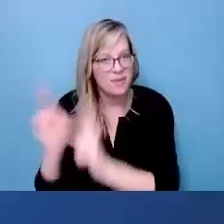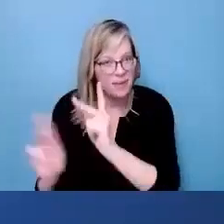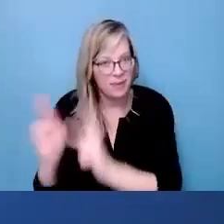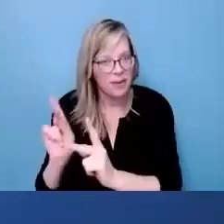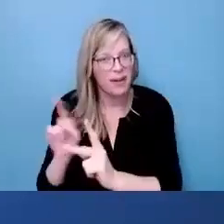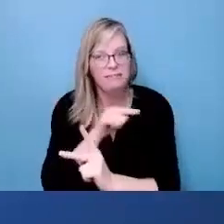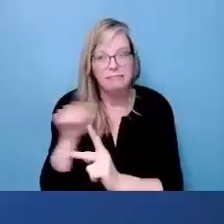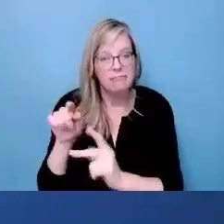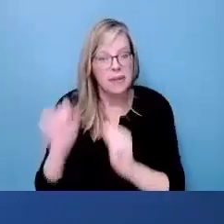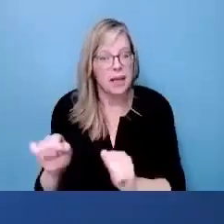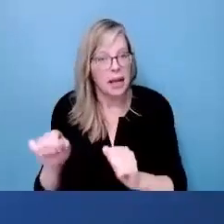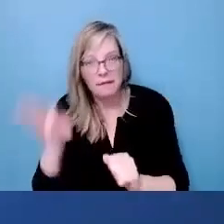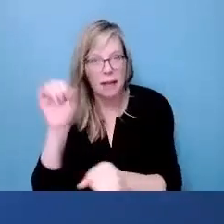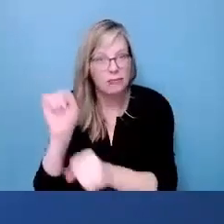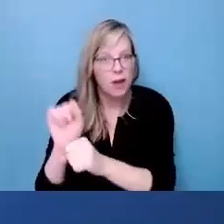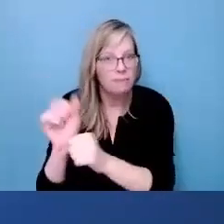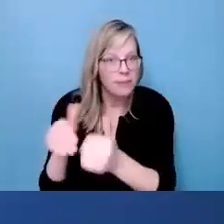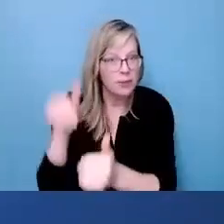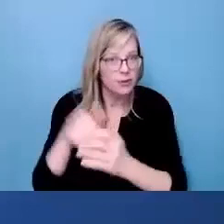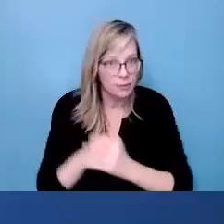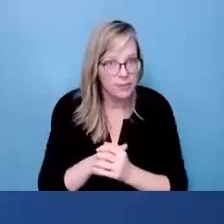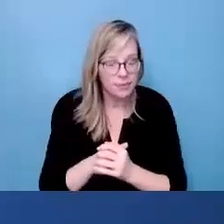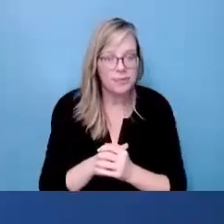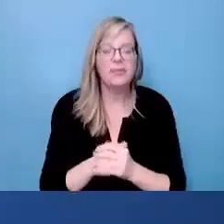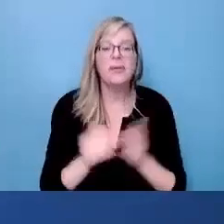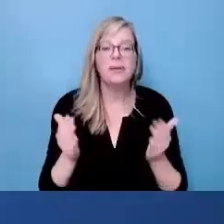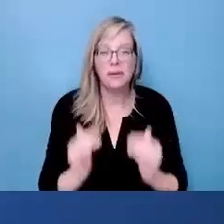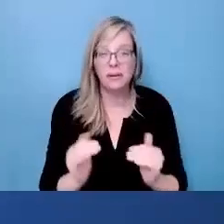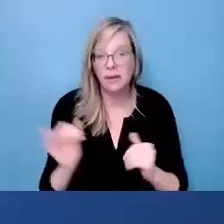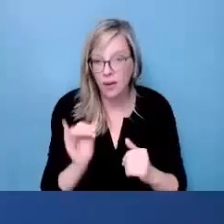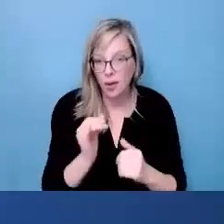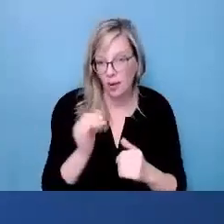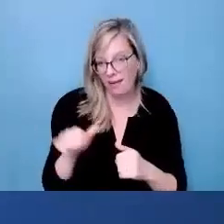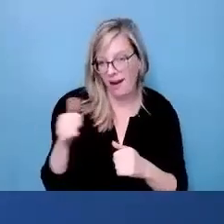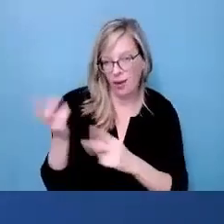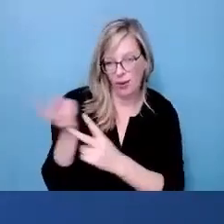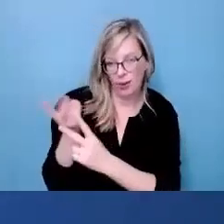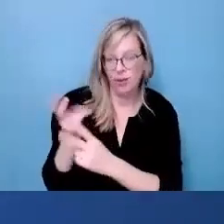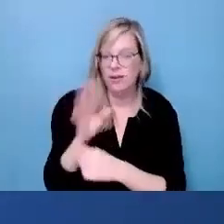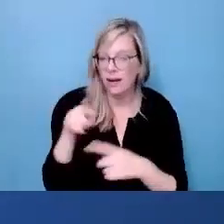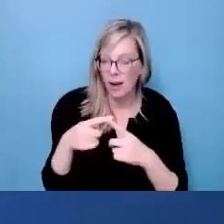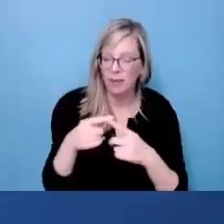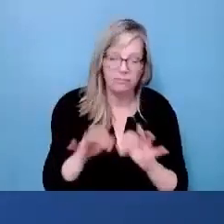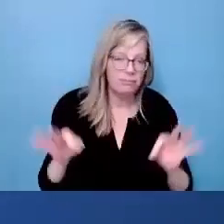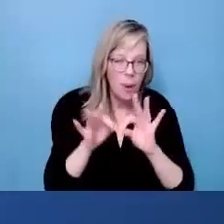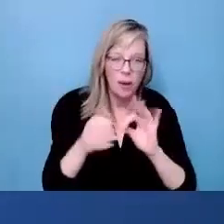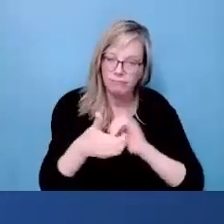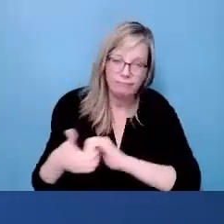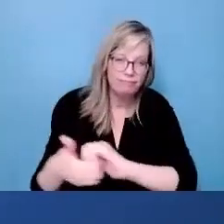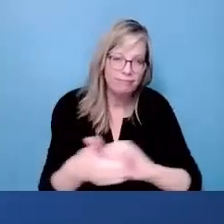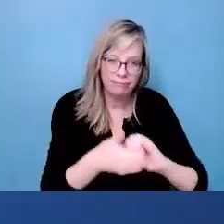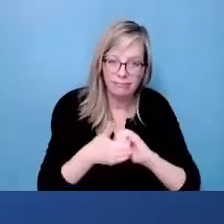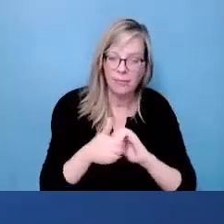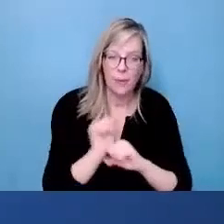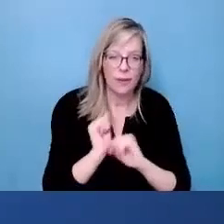which leads to less time job searching. As has been mentioned, I think by both presenters already collaboration is